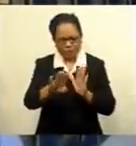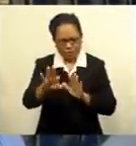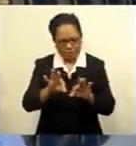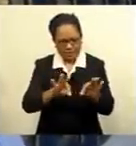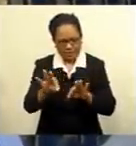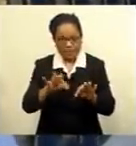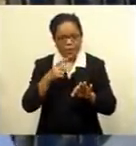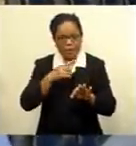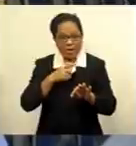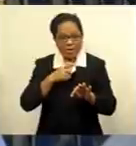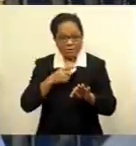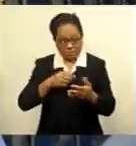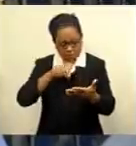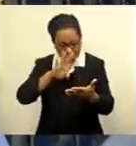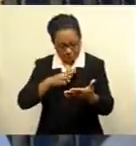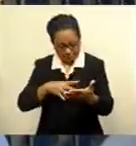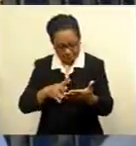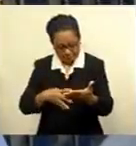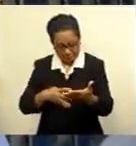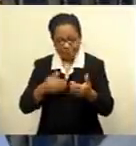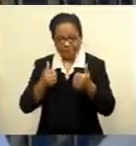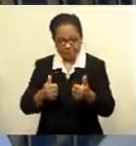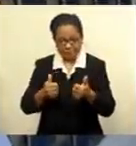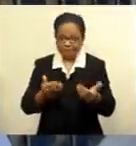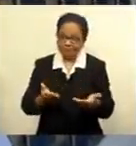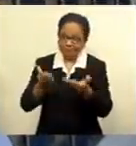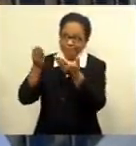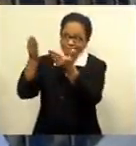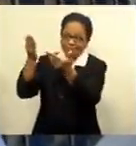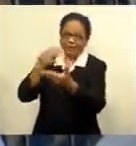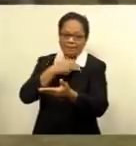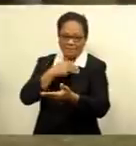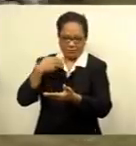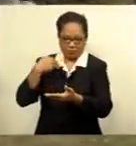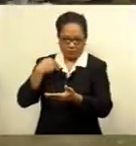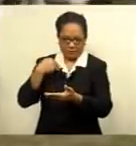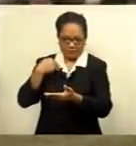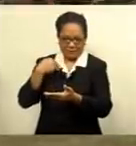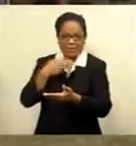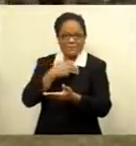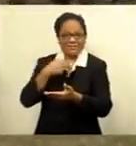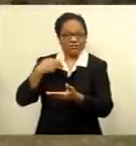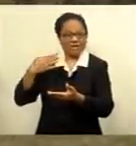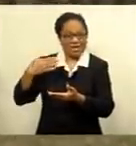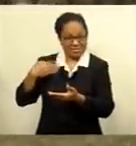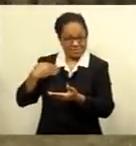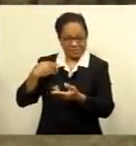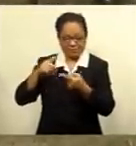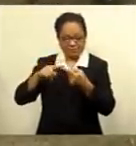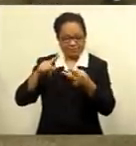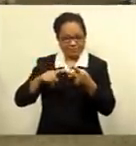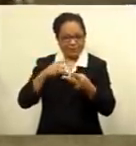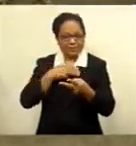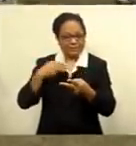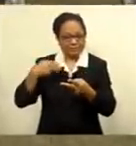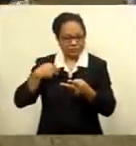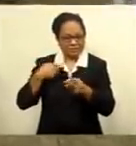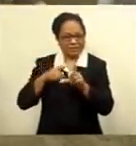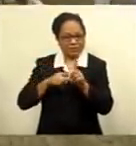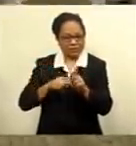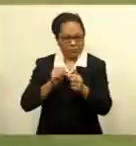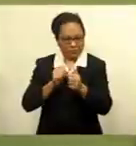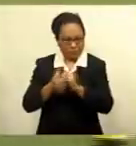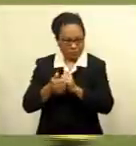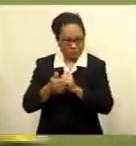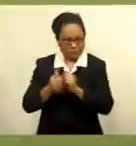checked and then they can go up there to be further certified by the Ministry of Health and by the Ministry of Use of Space.